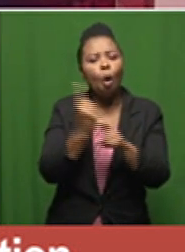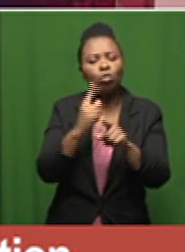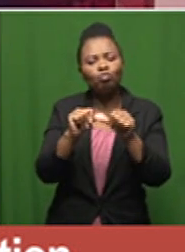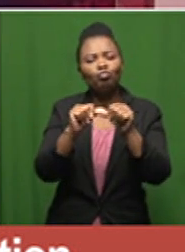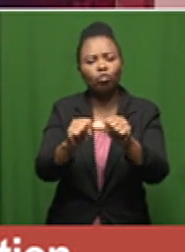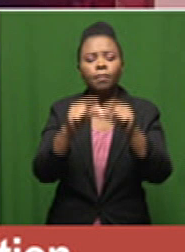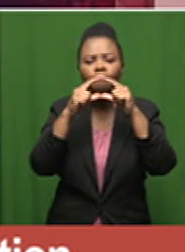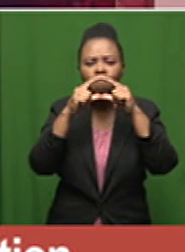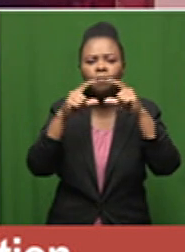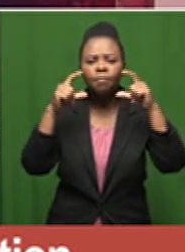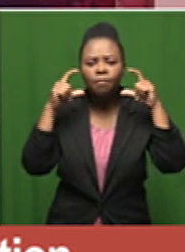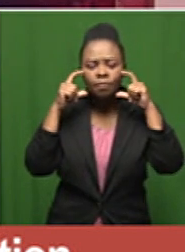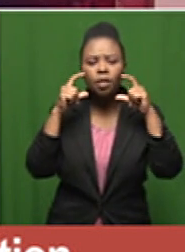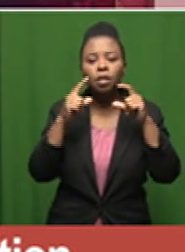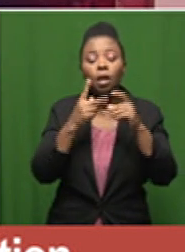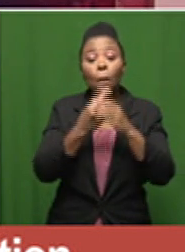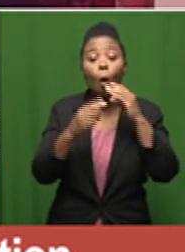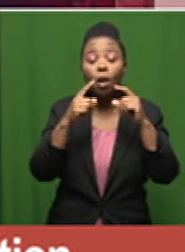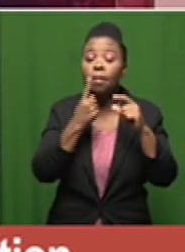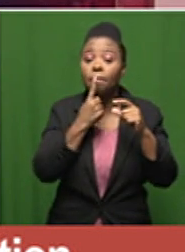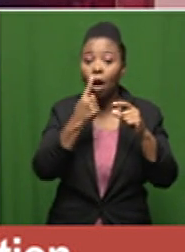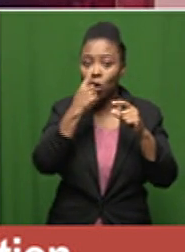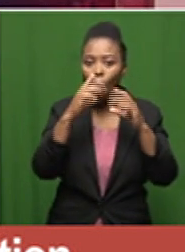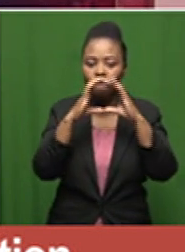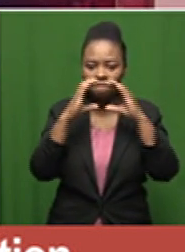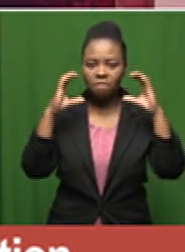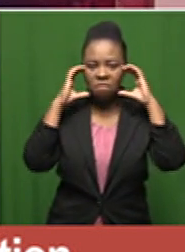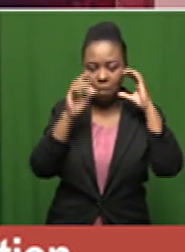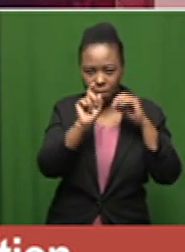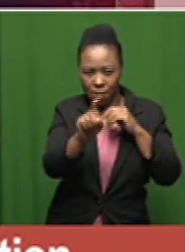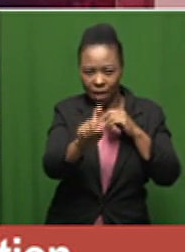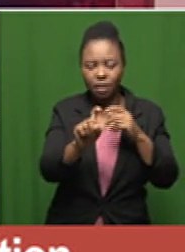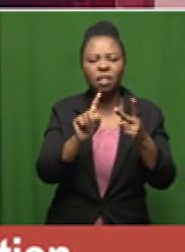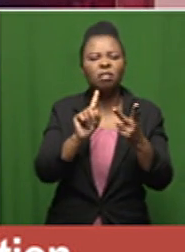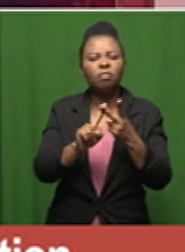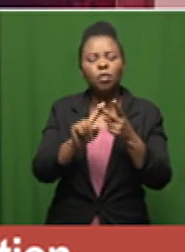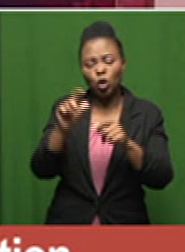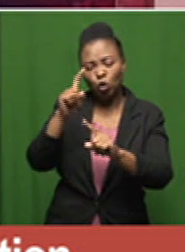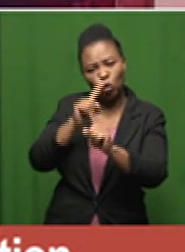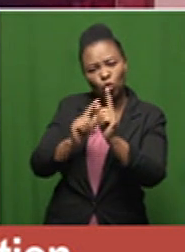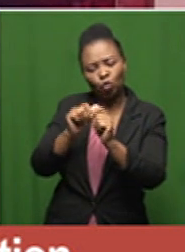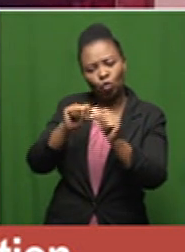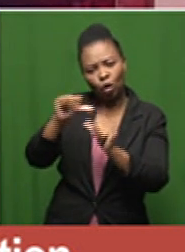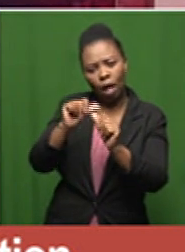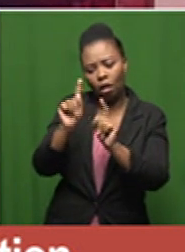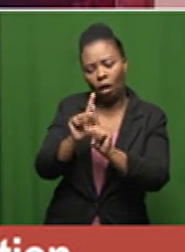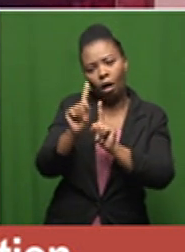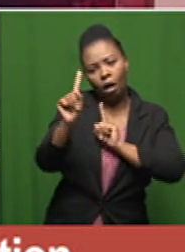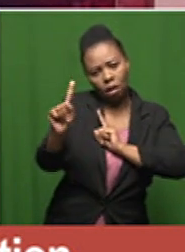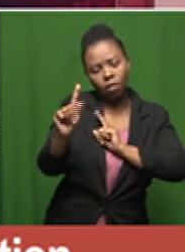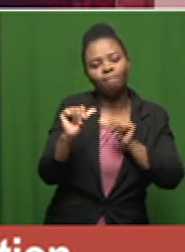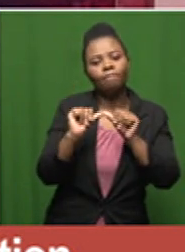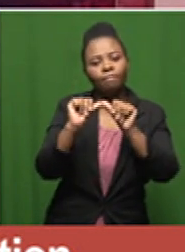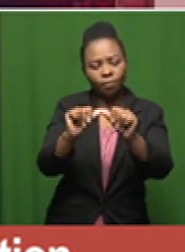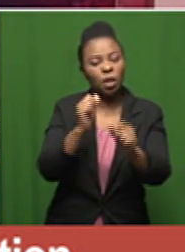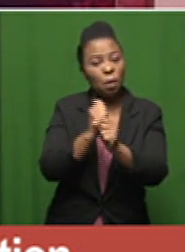mask that covers both our nose and mouth in public we must continue to practice social distancing and ensure proper